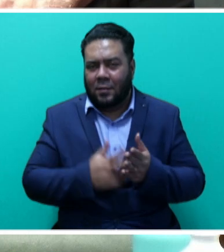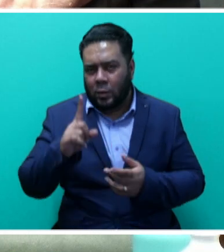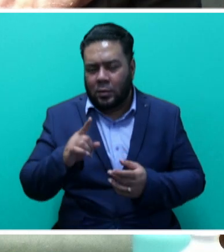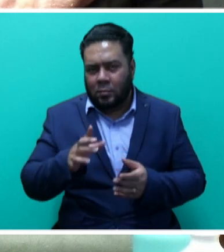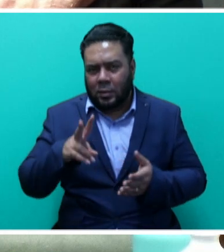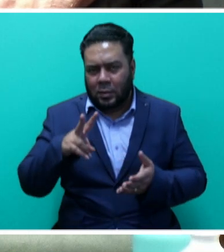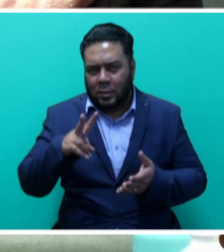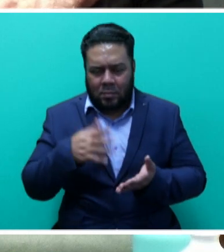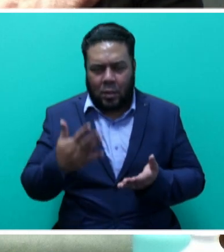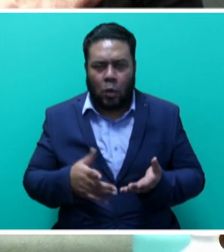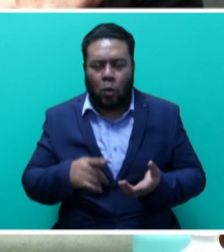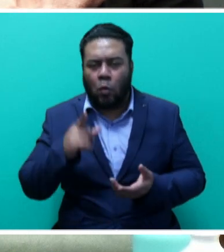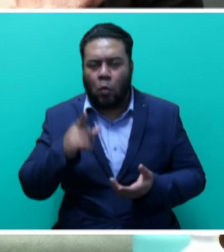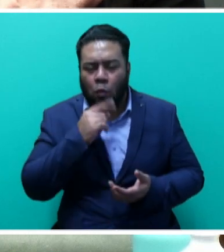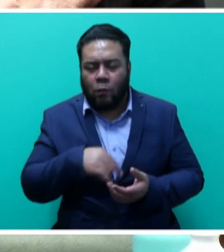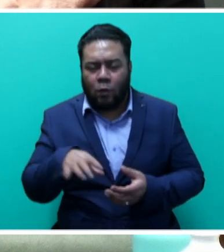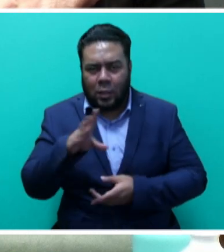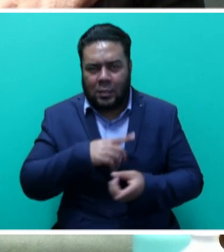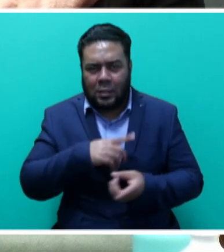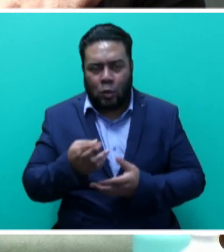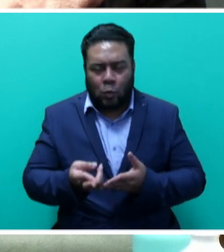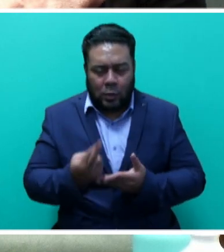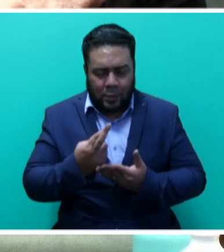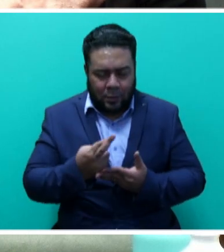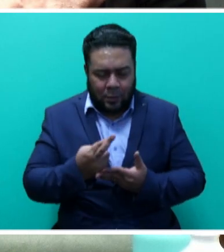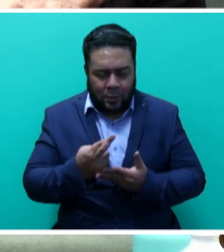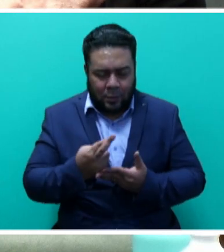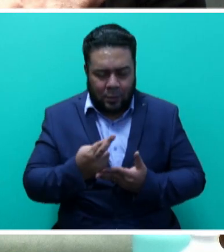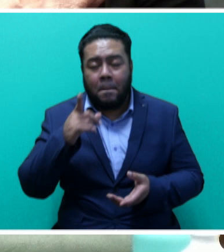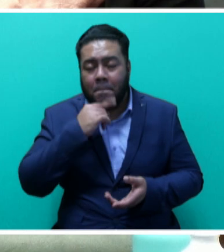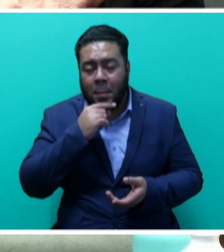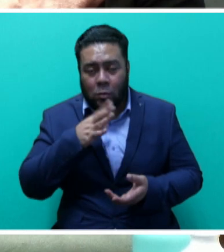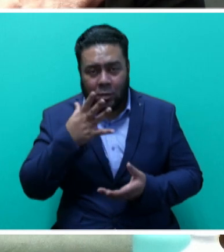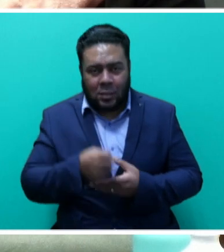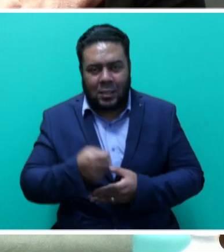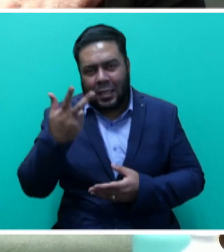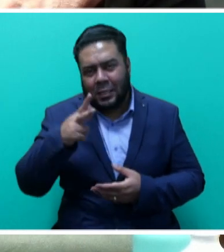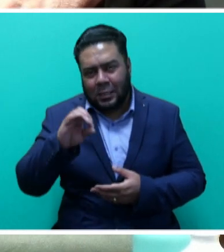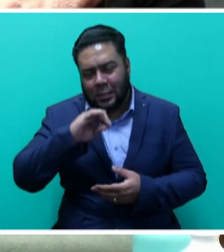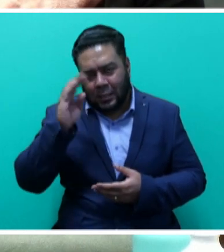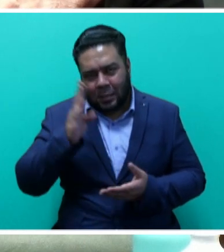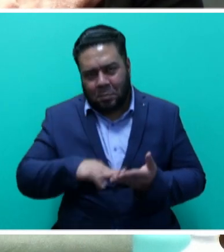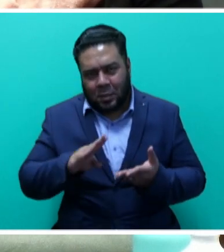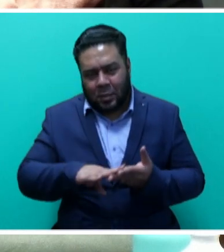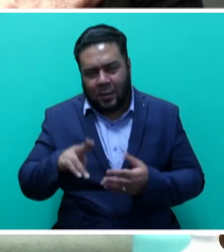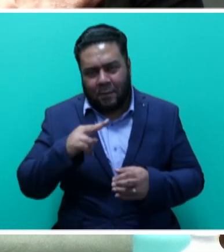for disaster recovery, and the amount was 80 million Fijian dollars.